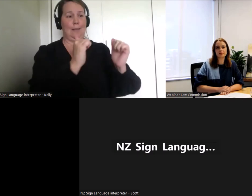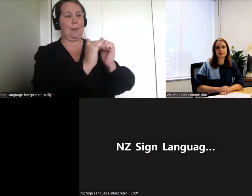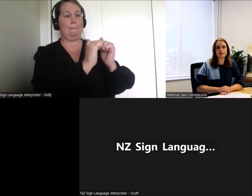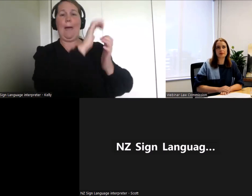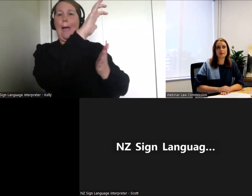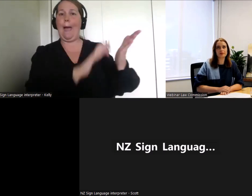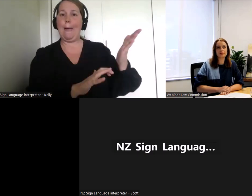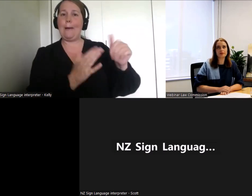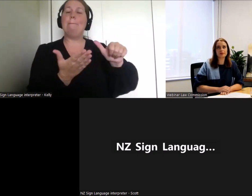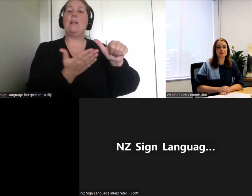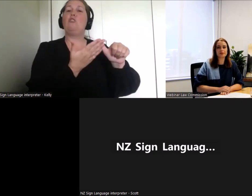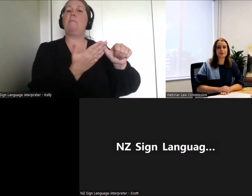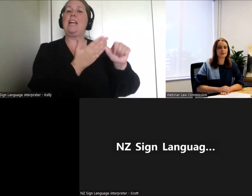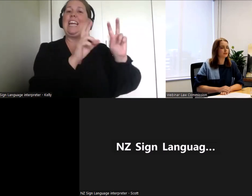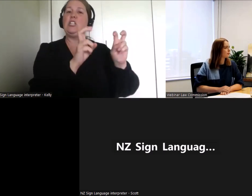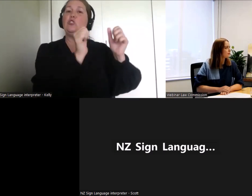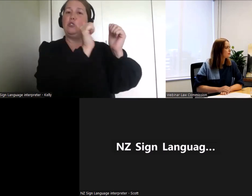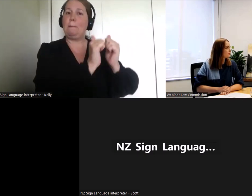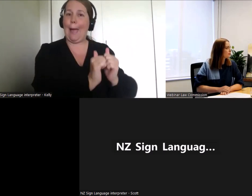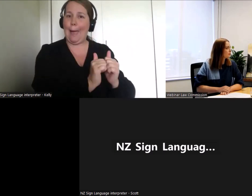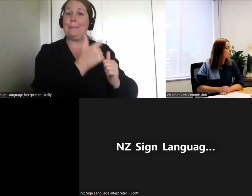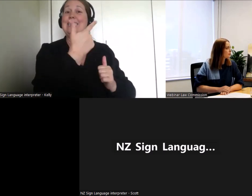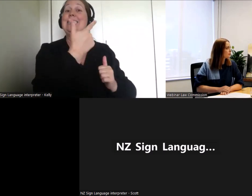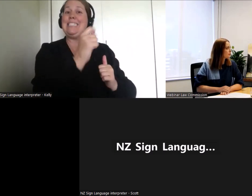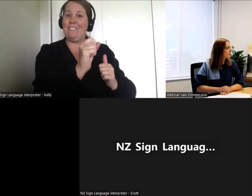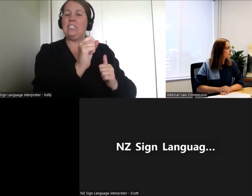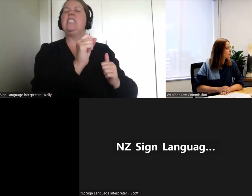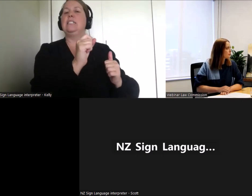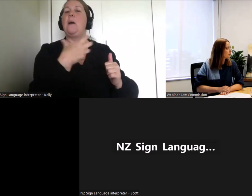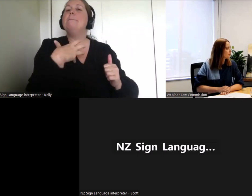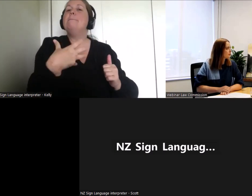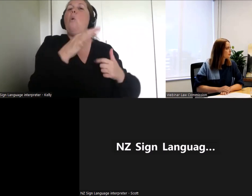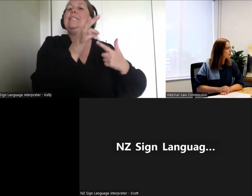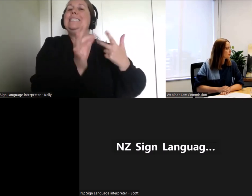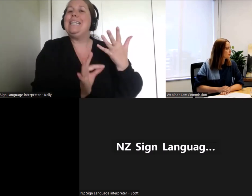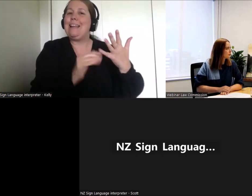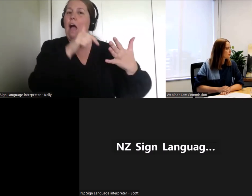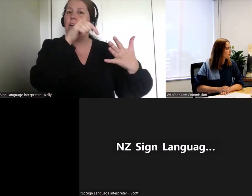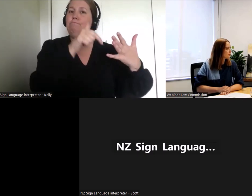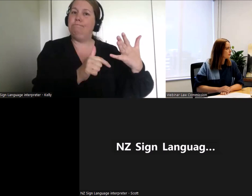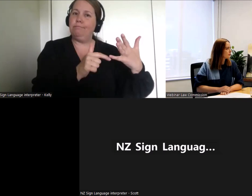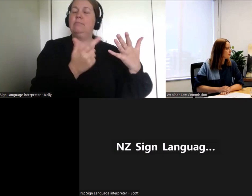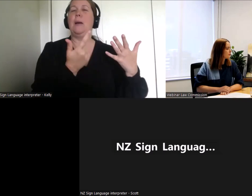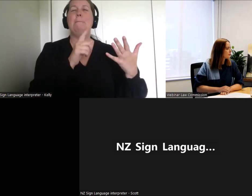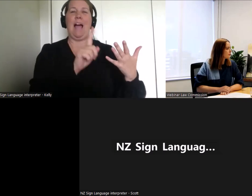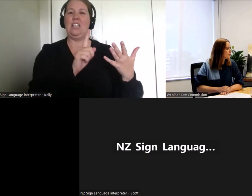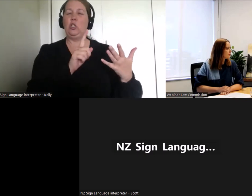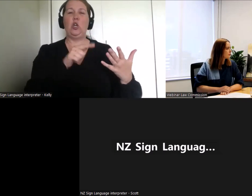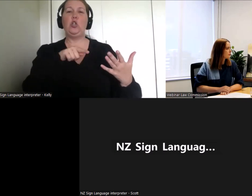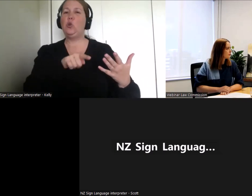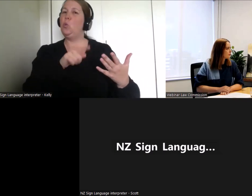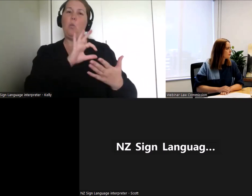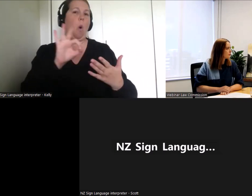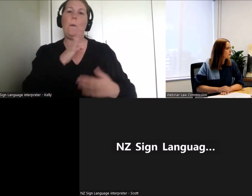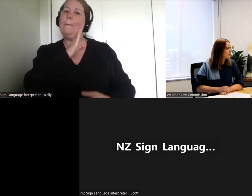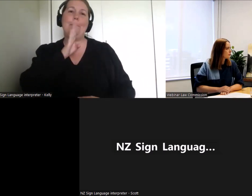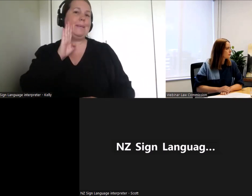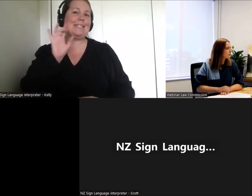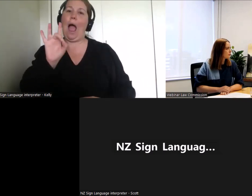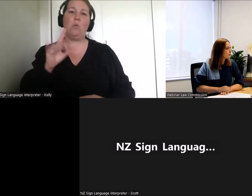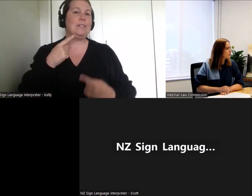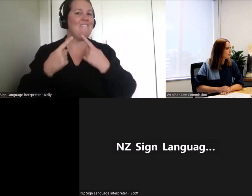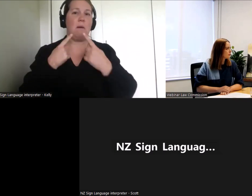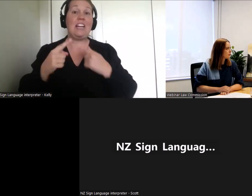issues paper the issues paper just goes into a bit more detail so don't feel that you have to work through the issues